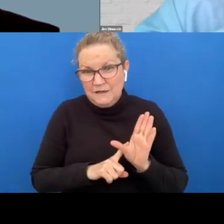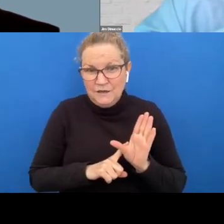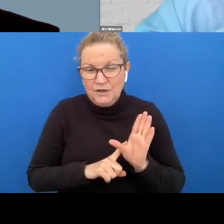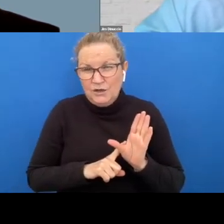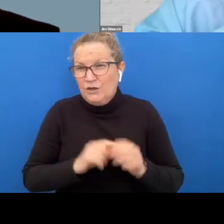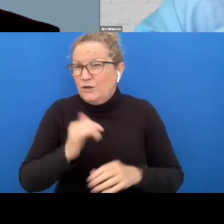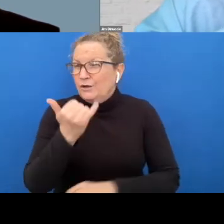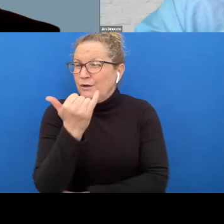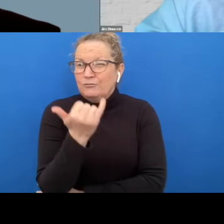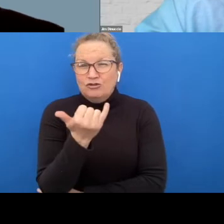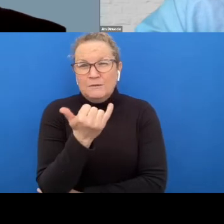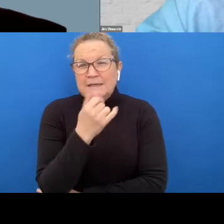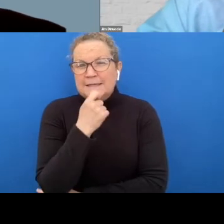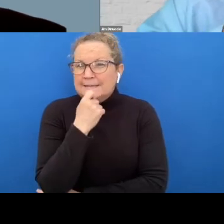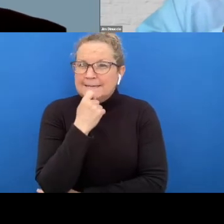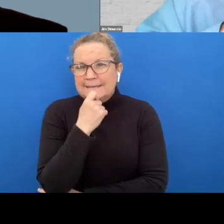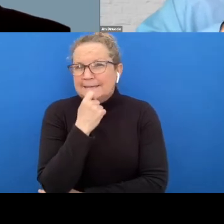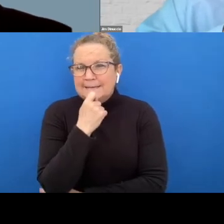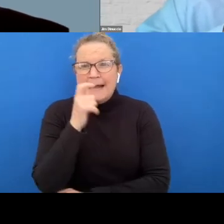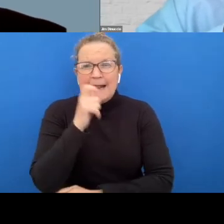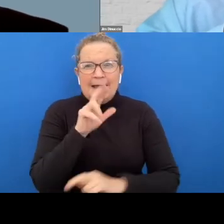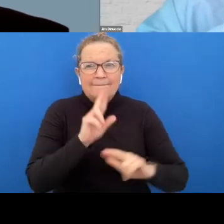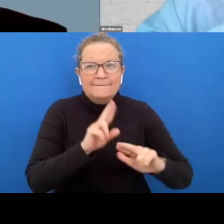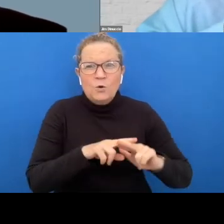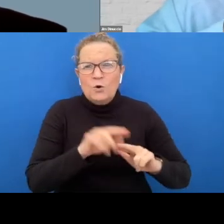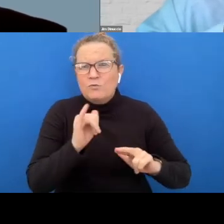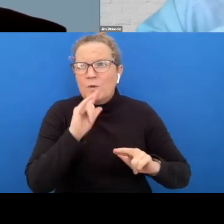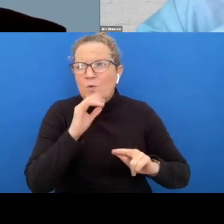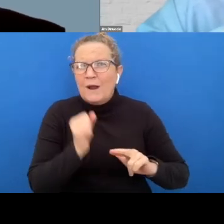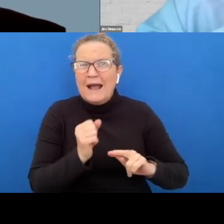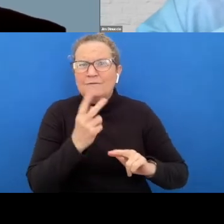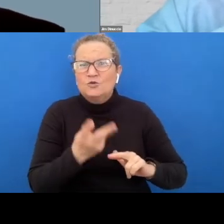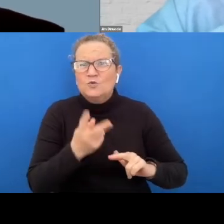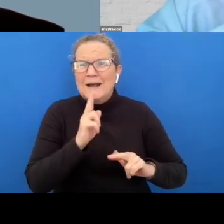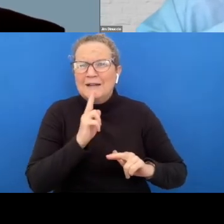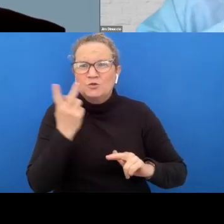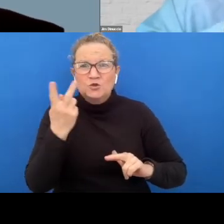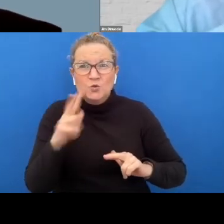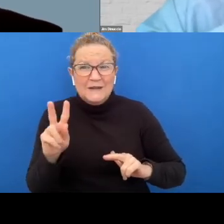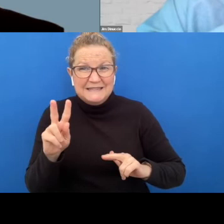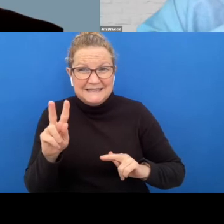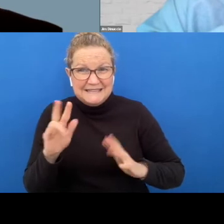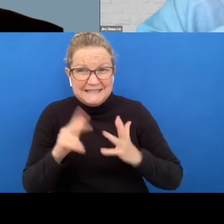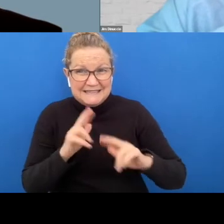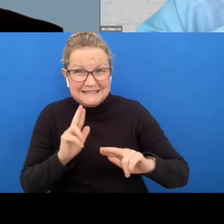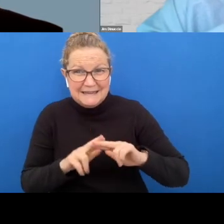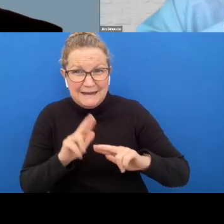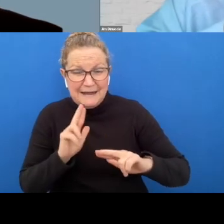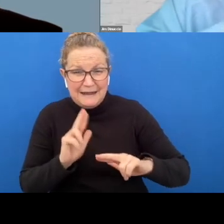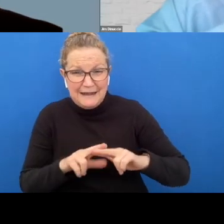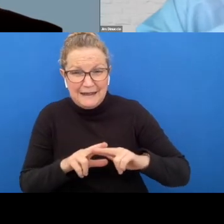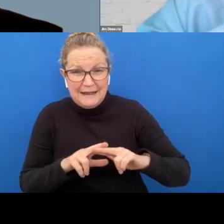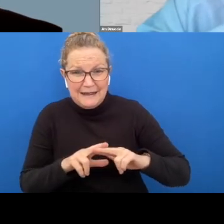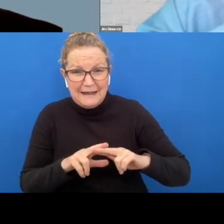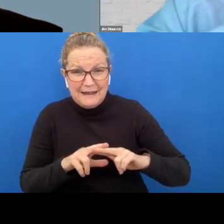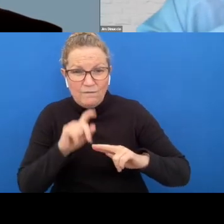around when we uh clean force currently we probably have about 220 staff we will probably generate close